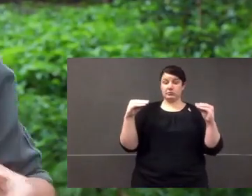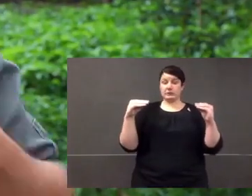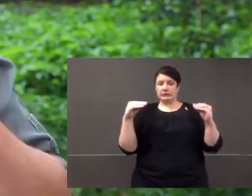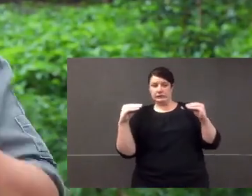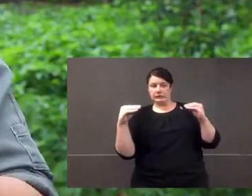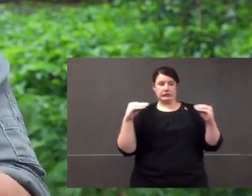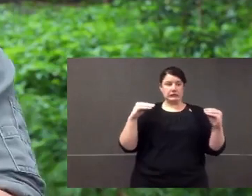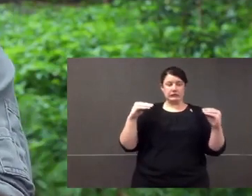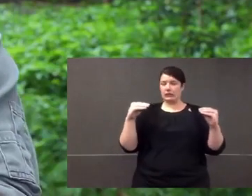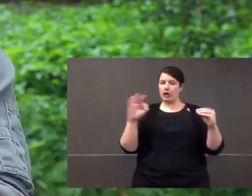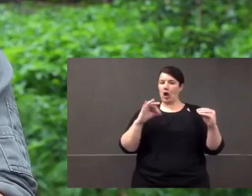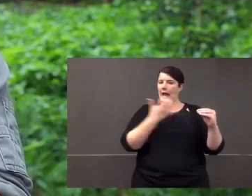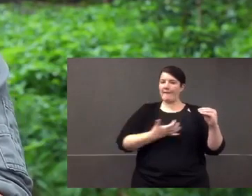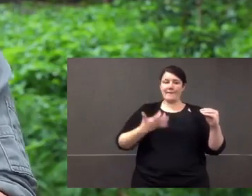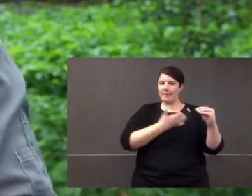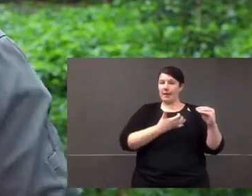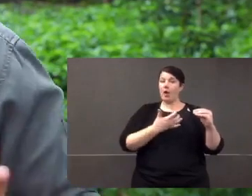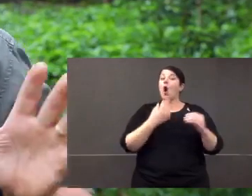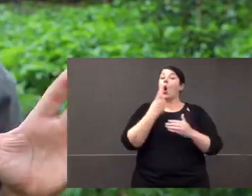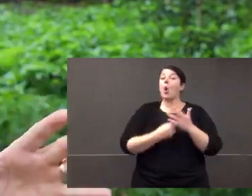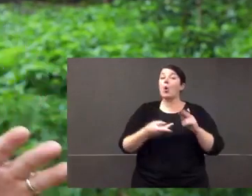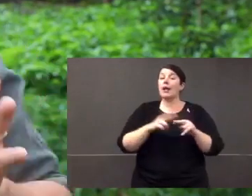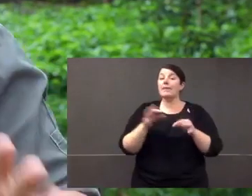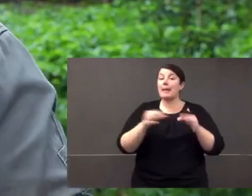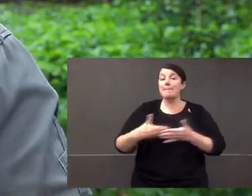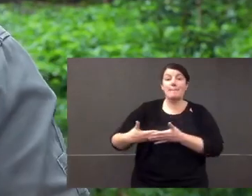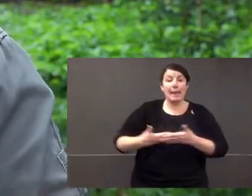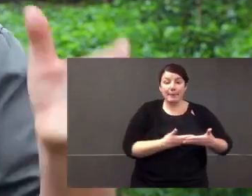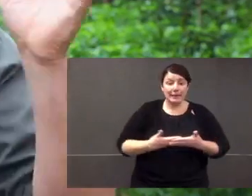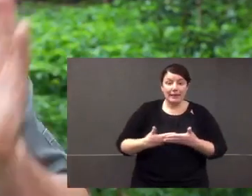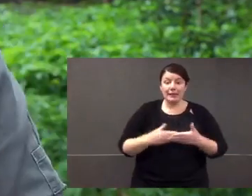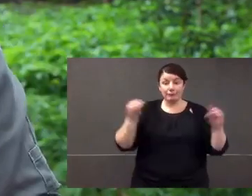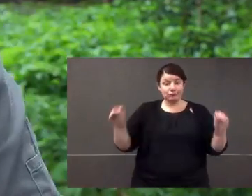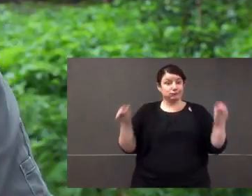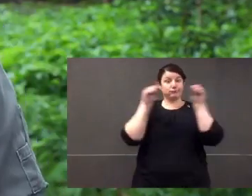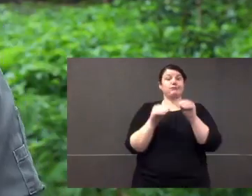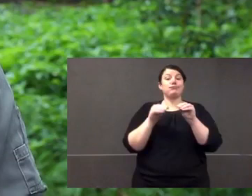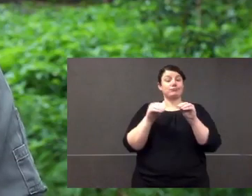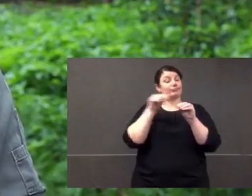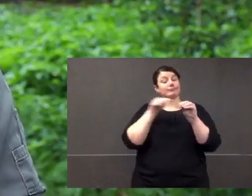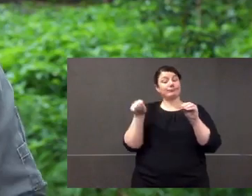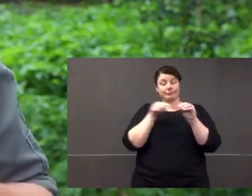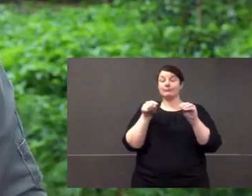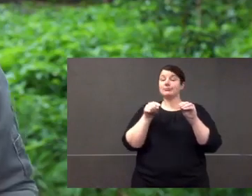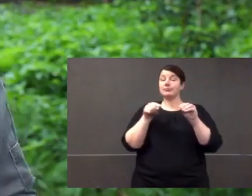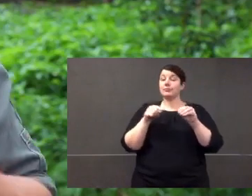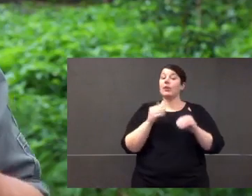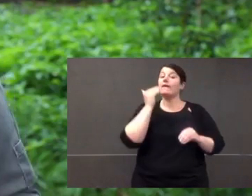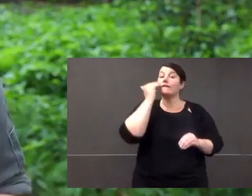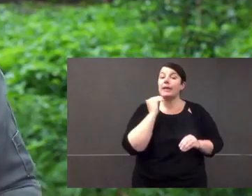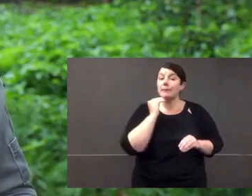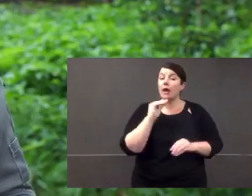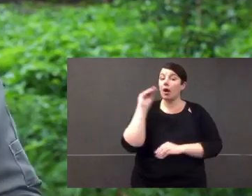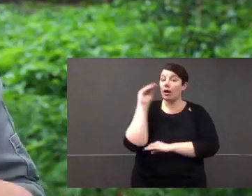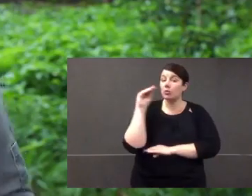solitary. When they do encounter each other in the wild, there's a bit of an uneasy truce, unless it's breeding season. And let's talk about